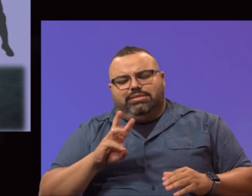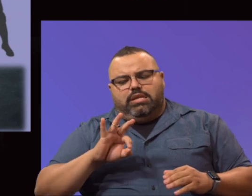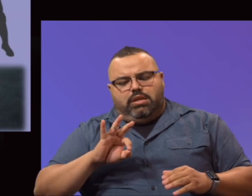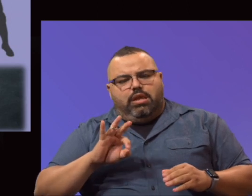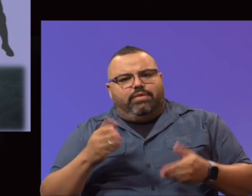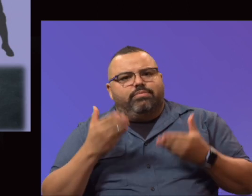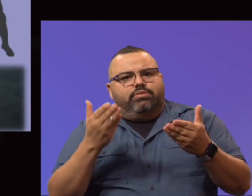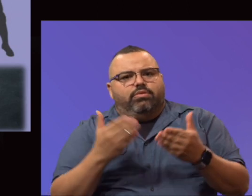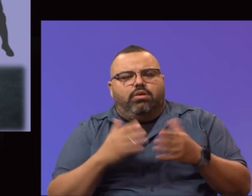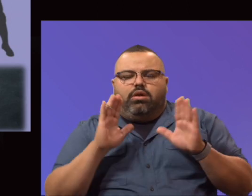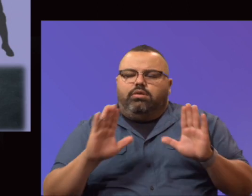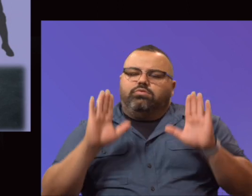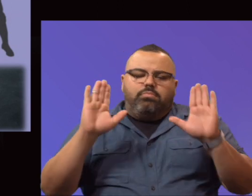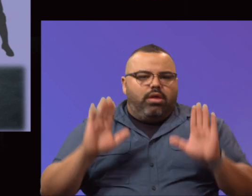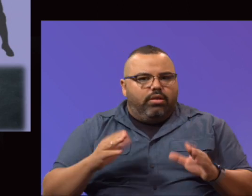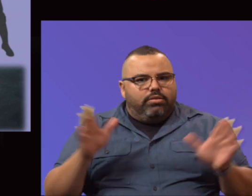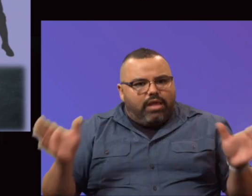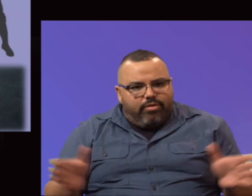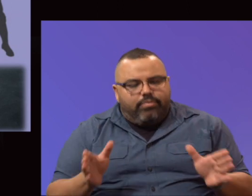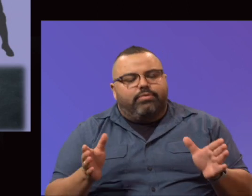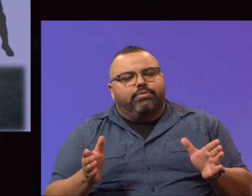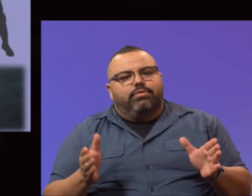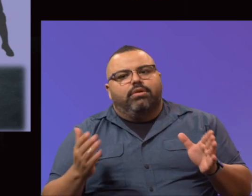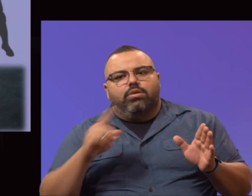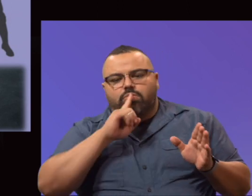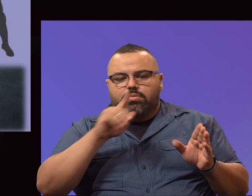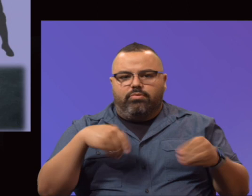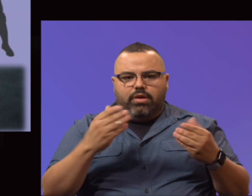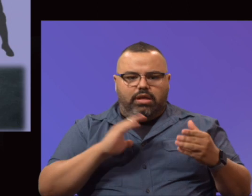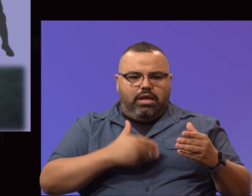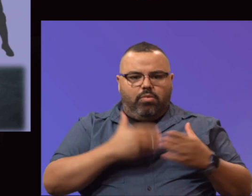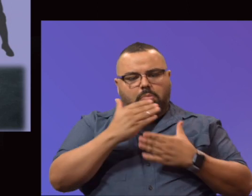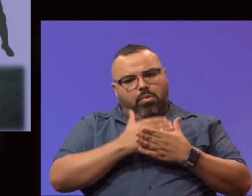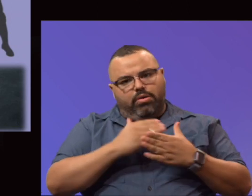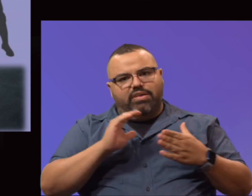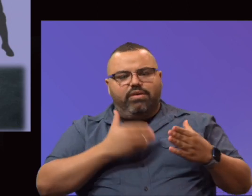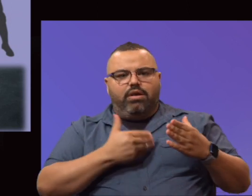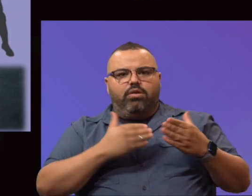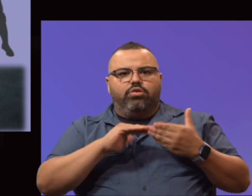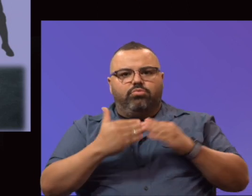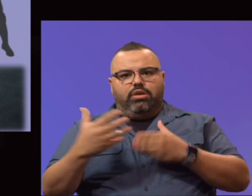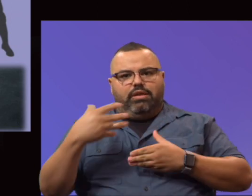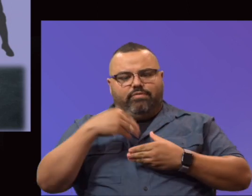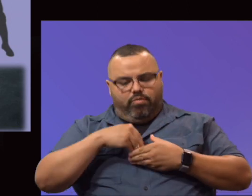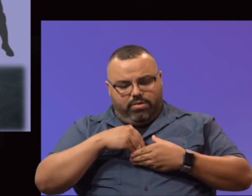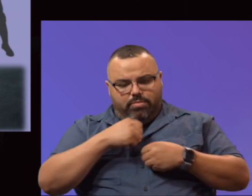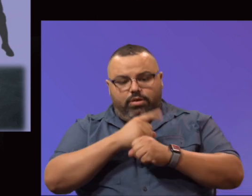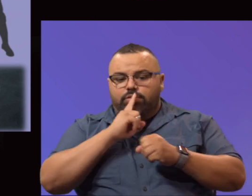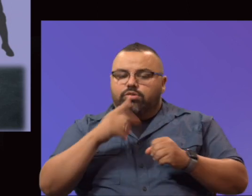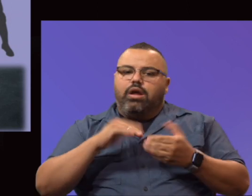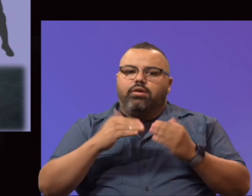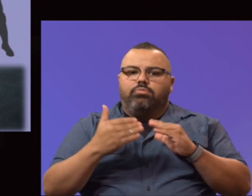have been served. Again, tremendous effort and really providing our part of our community involvement in ensuring that our